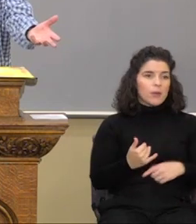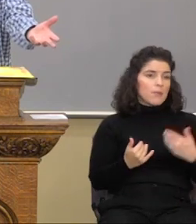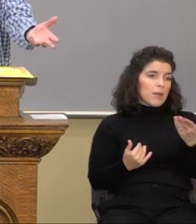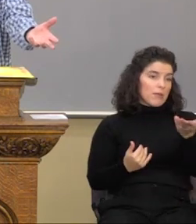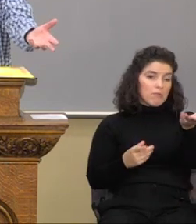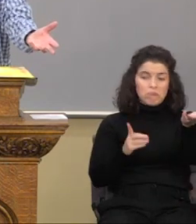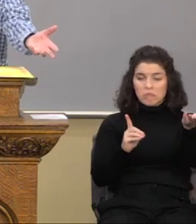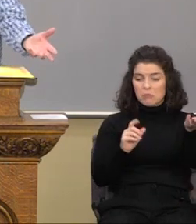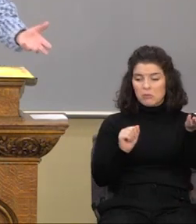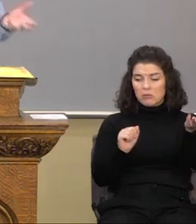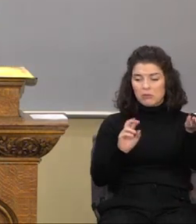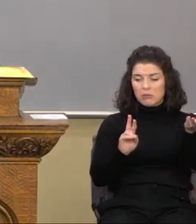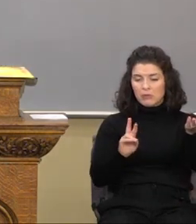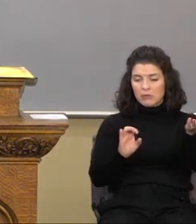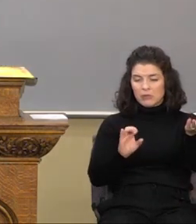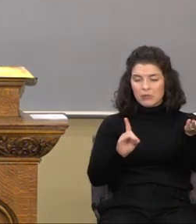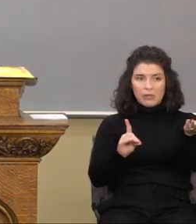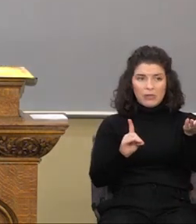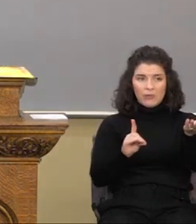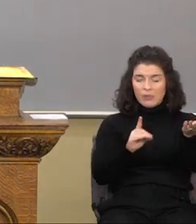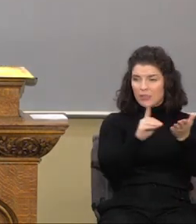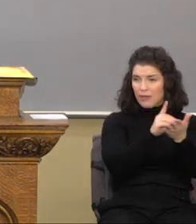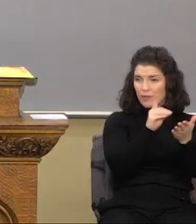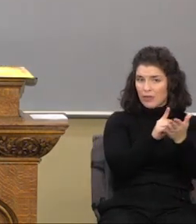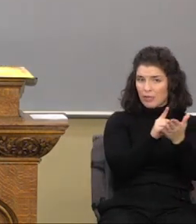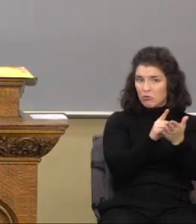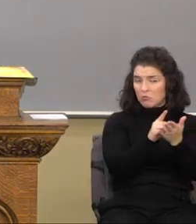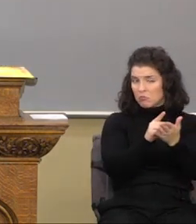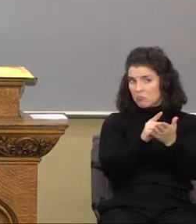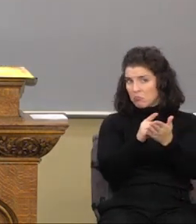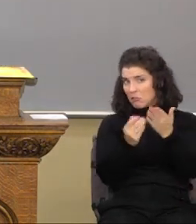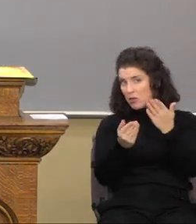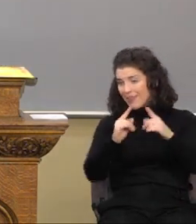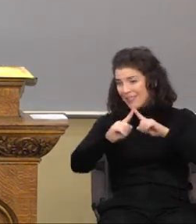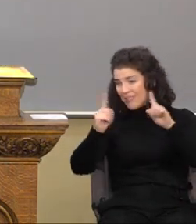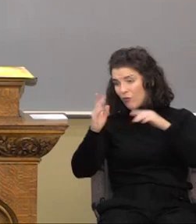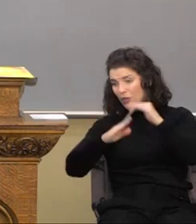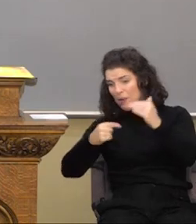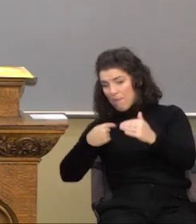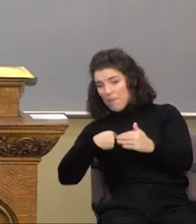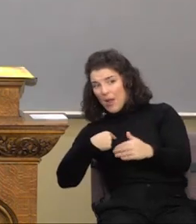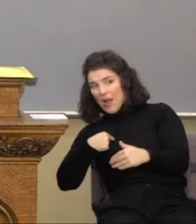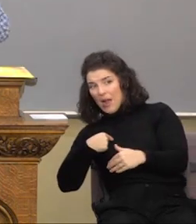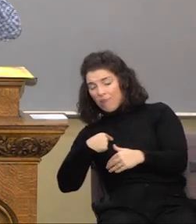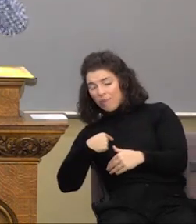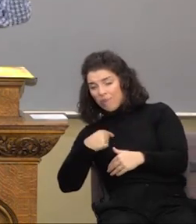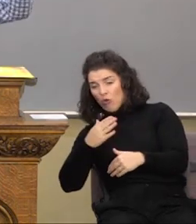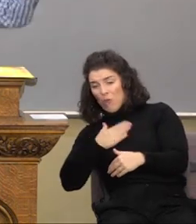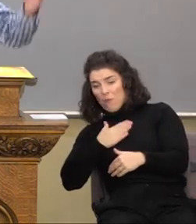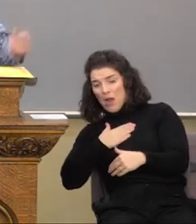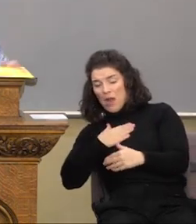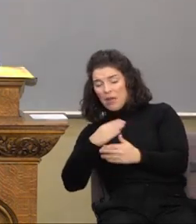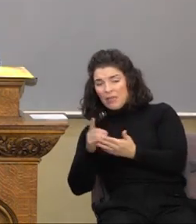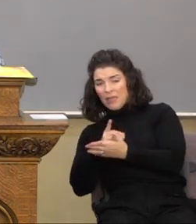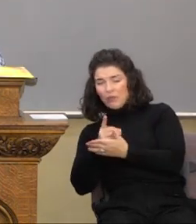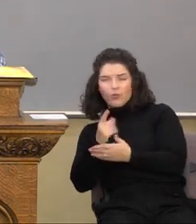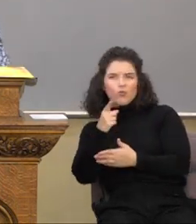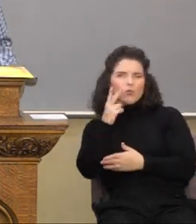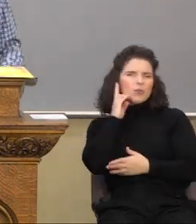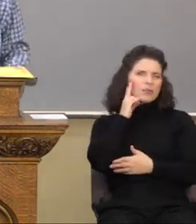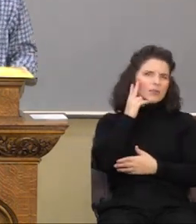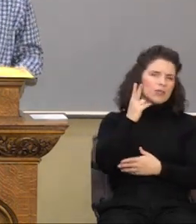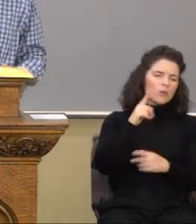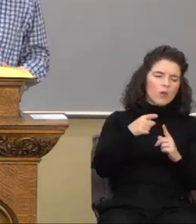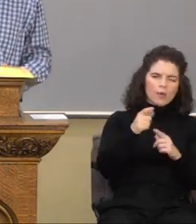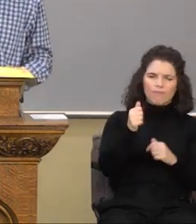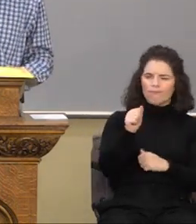might define a word might be different than the way I define a word. In fact, you'll learn that when ambassadors, they fly all over the